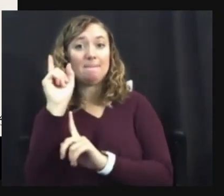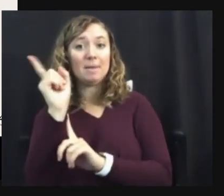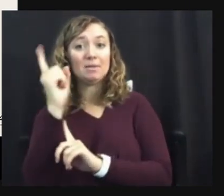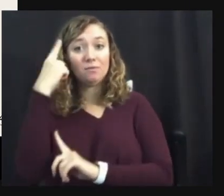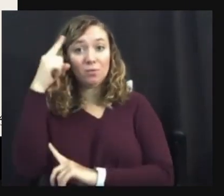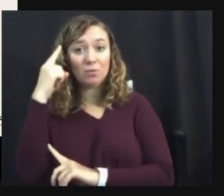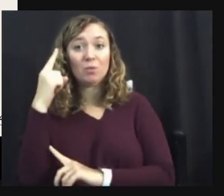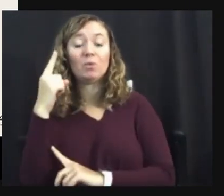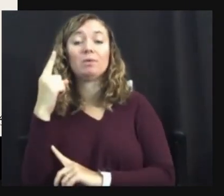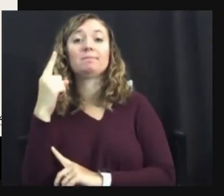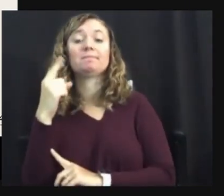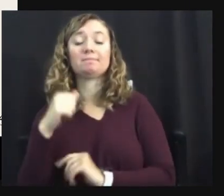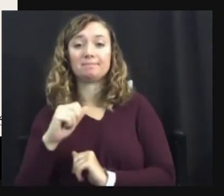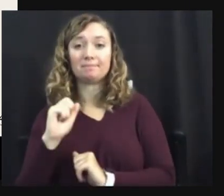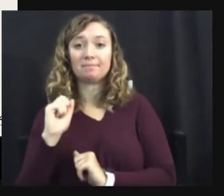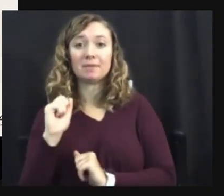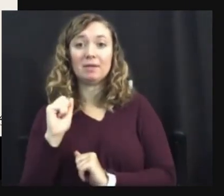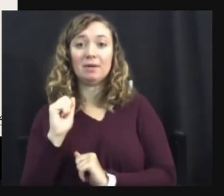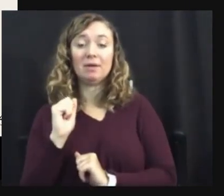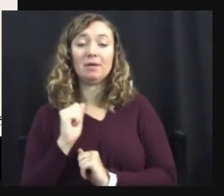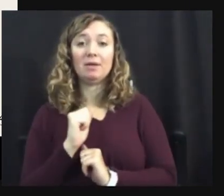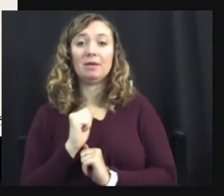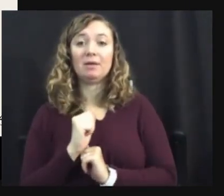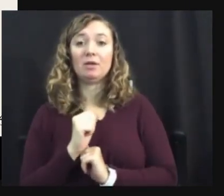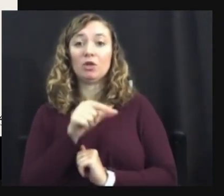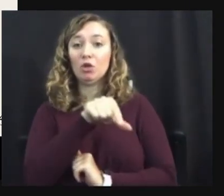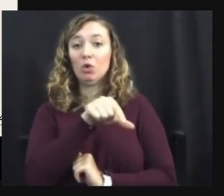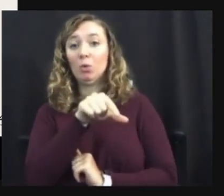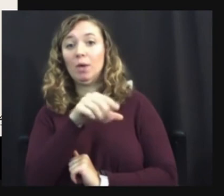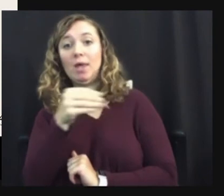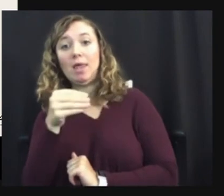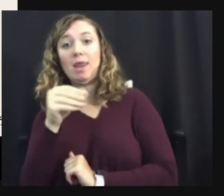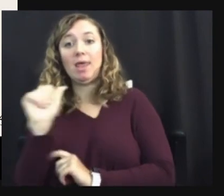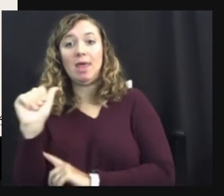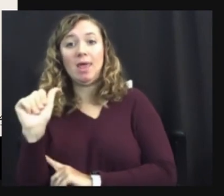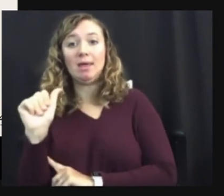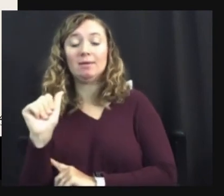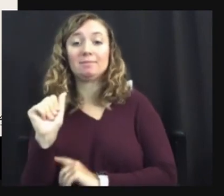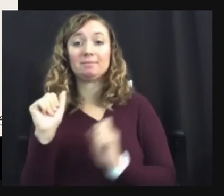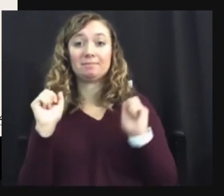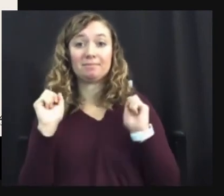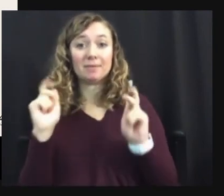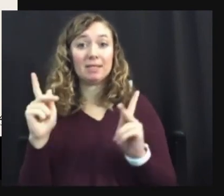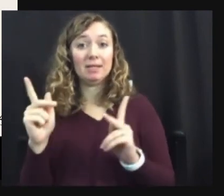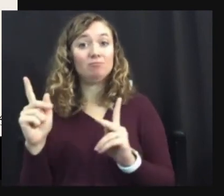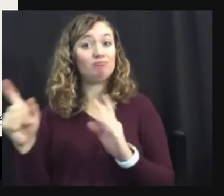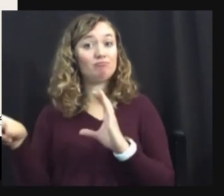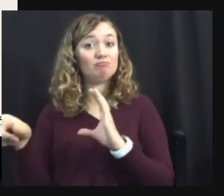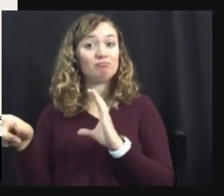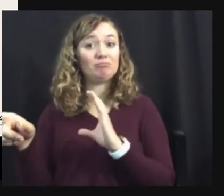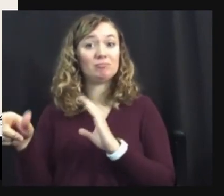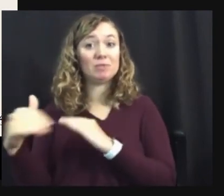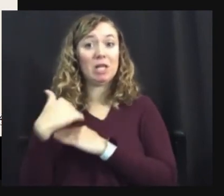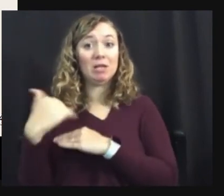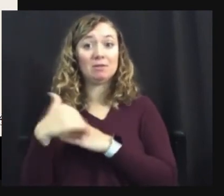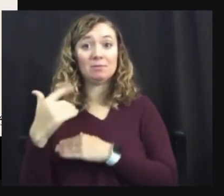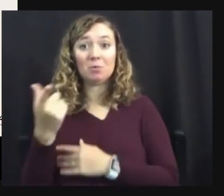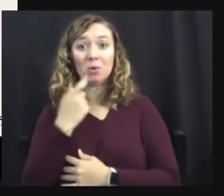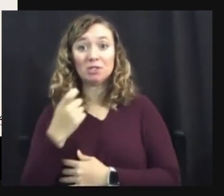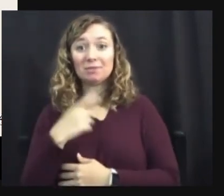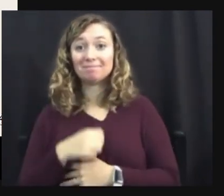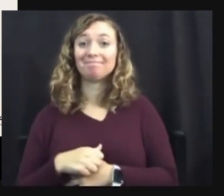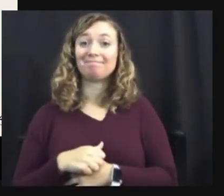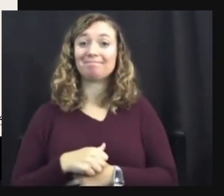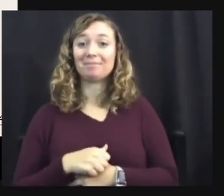Um, if my Q and I, Q and a, uh, transcribers could send me some questions. I will answer them to the best of my